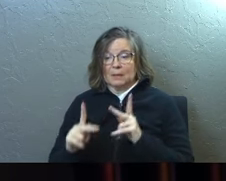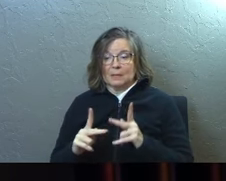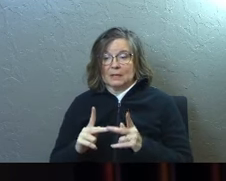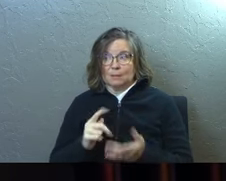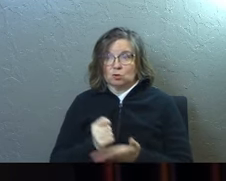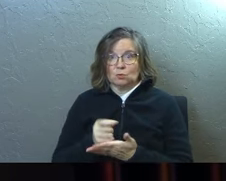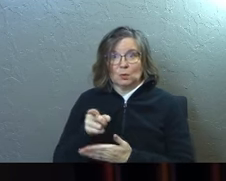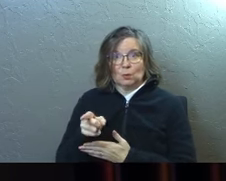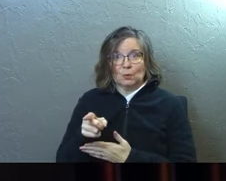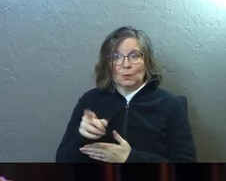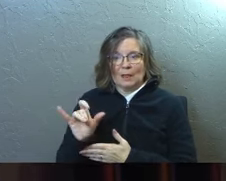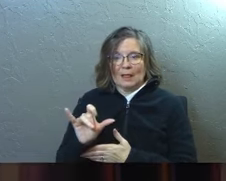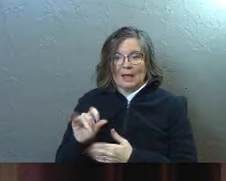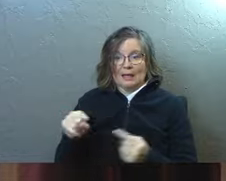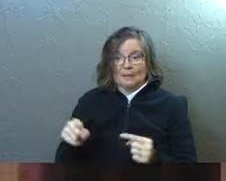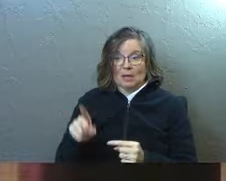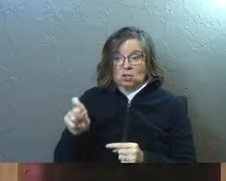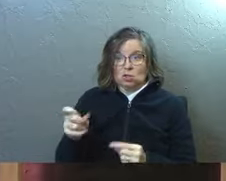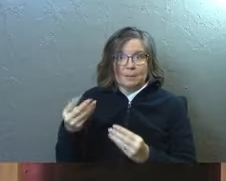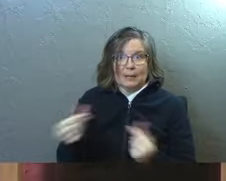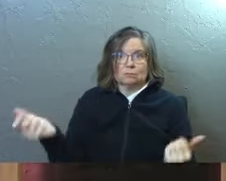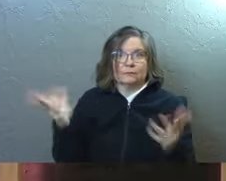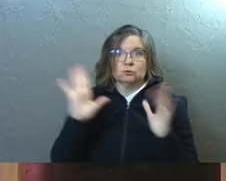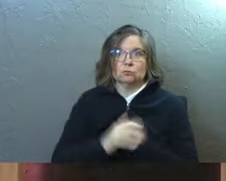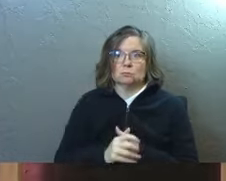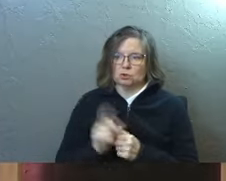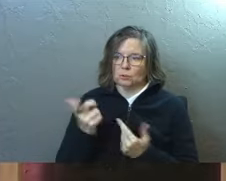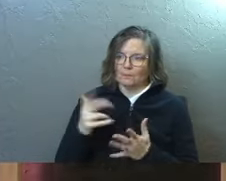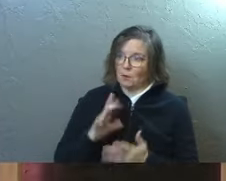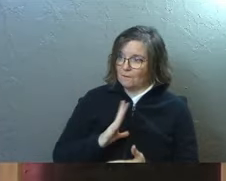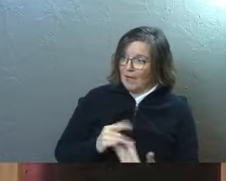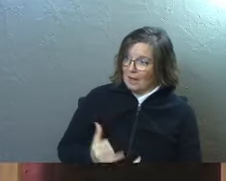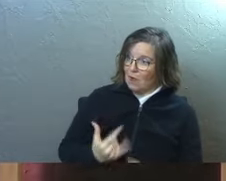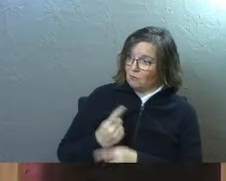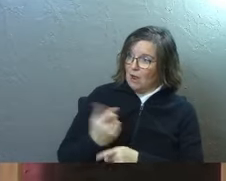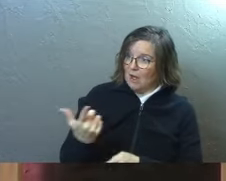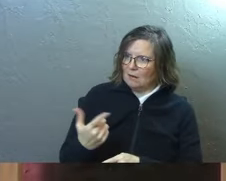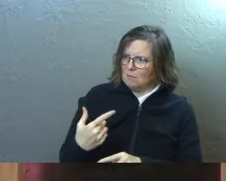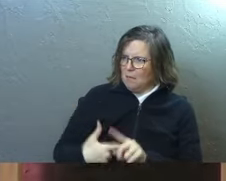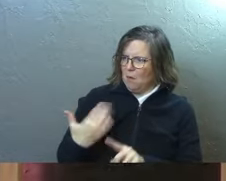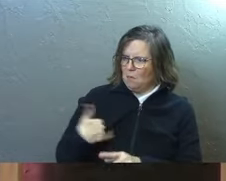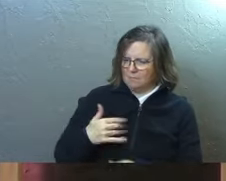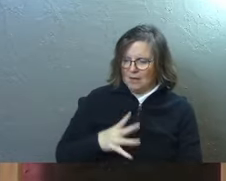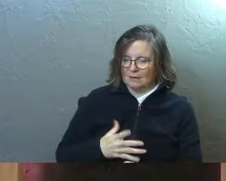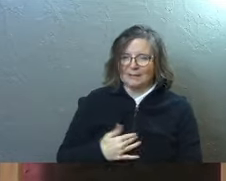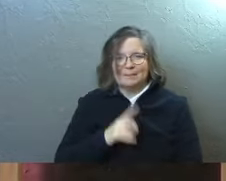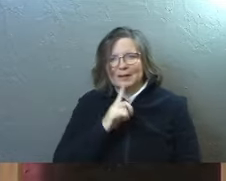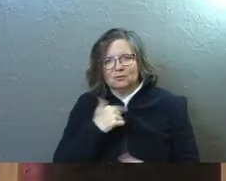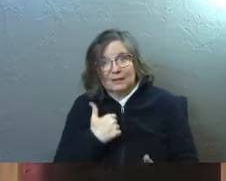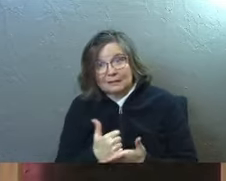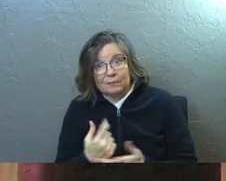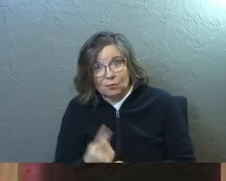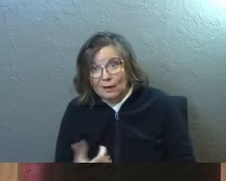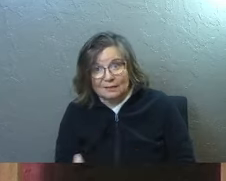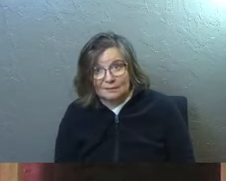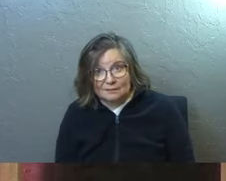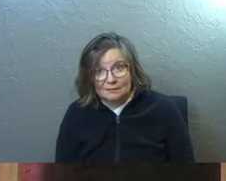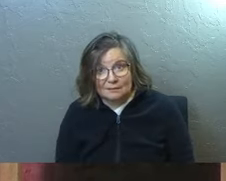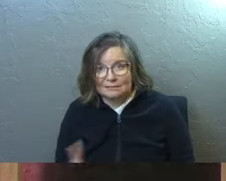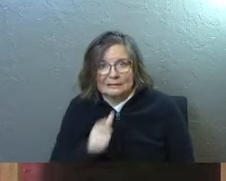people treat you like the pain should be over. Aren't you over it yet? I'm not sure that's helpful, right?